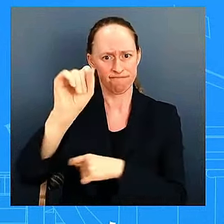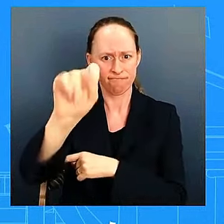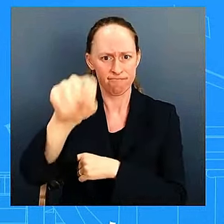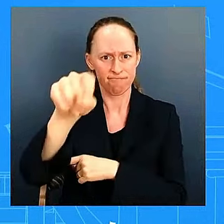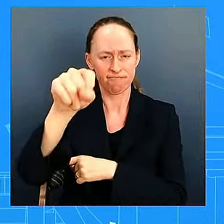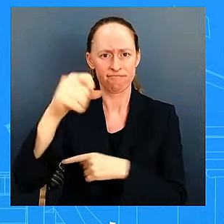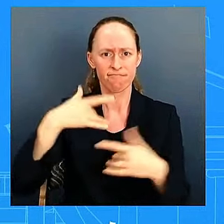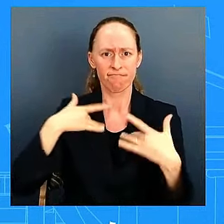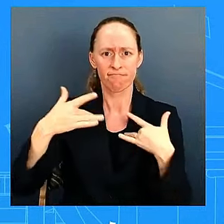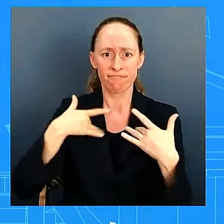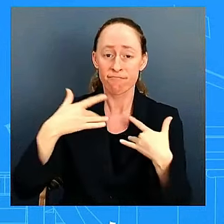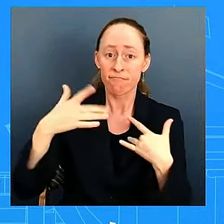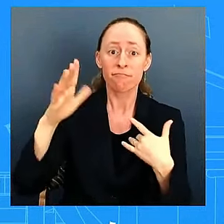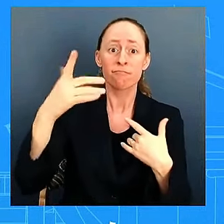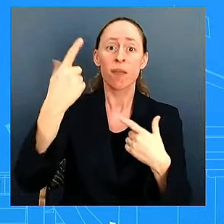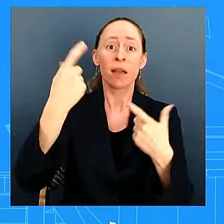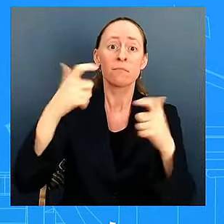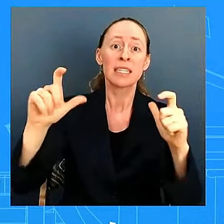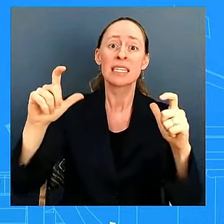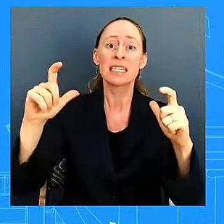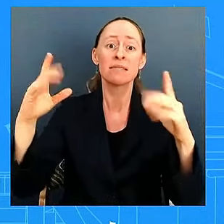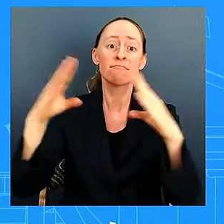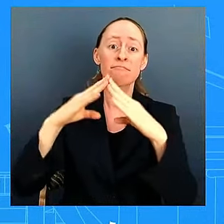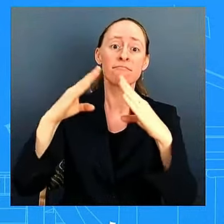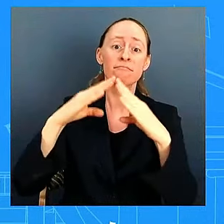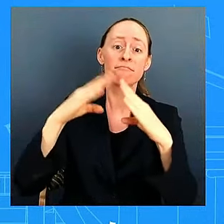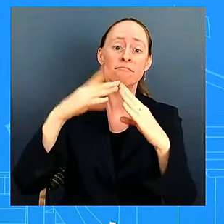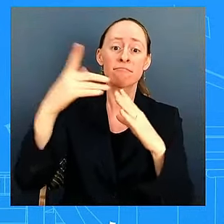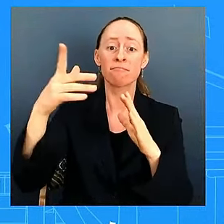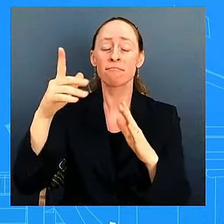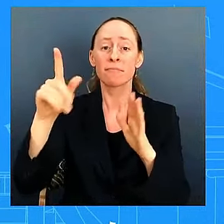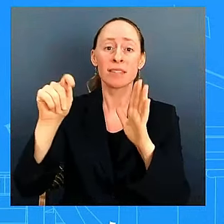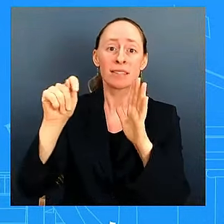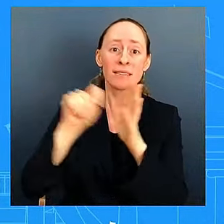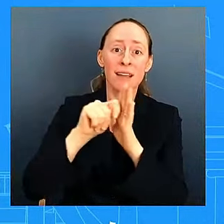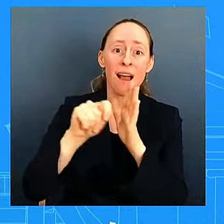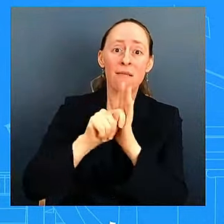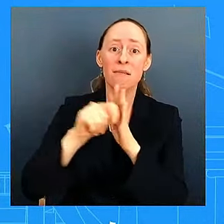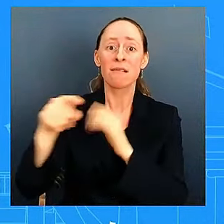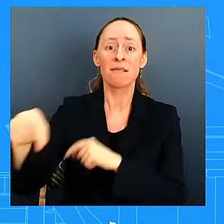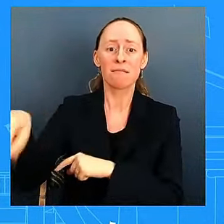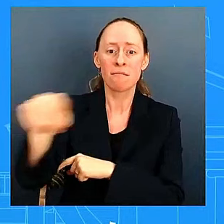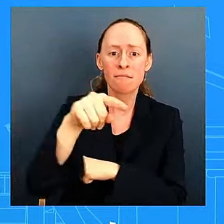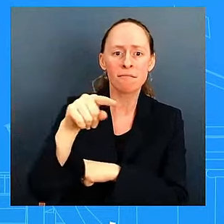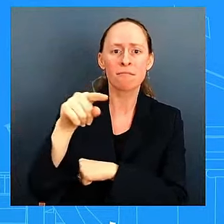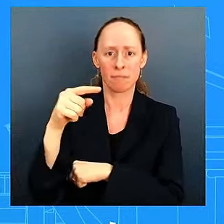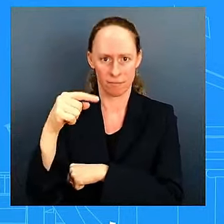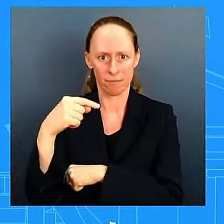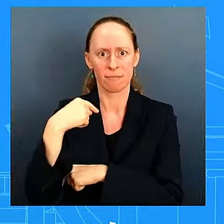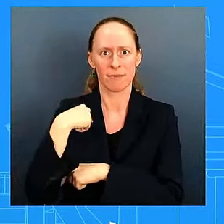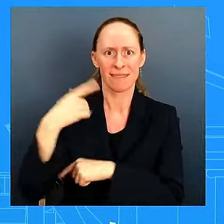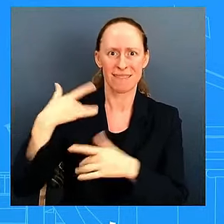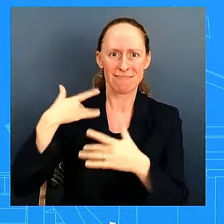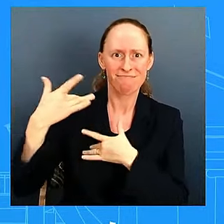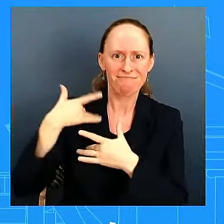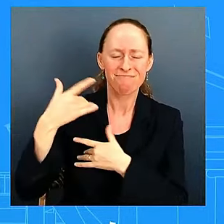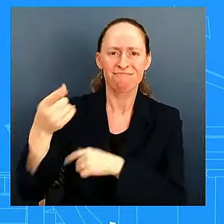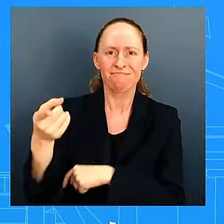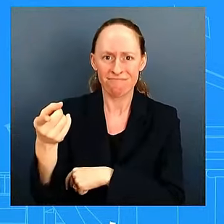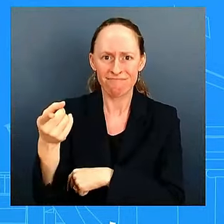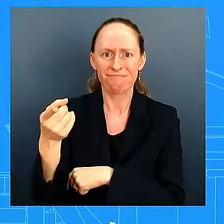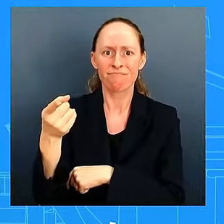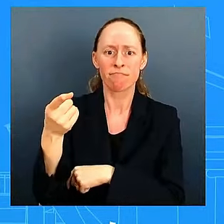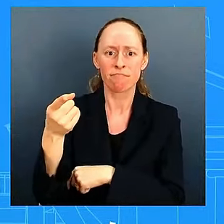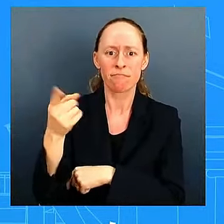impacts when the storms make landfall as you know they're at their highest velocity the force of a of a